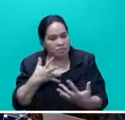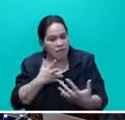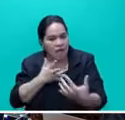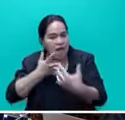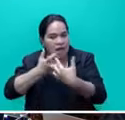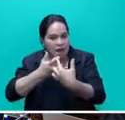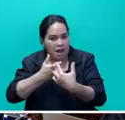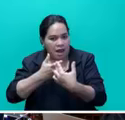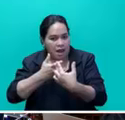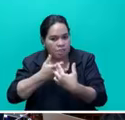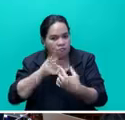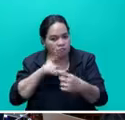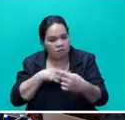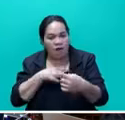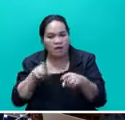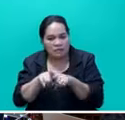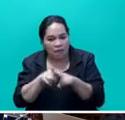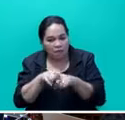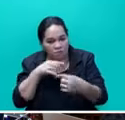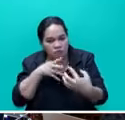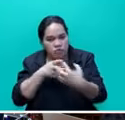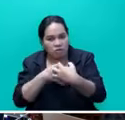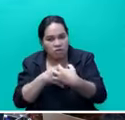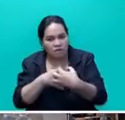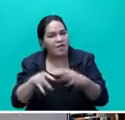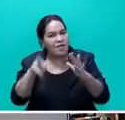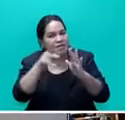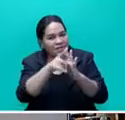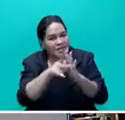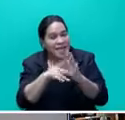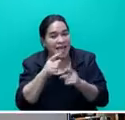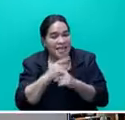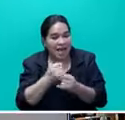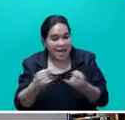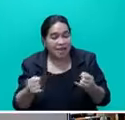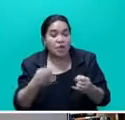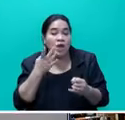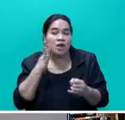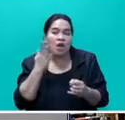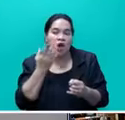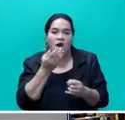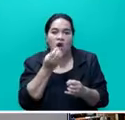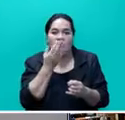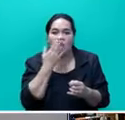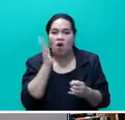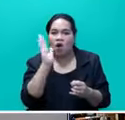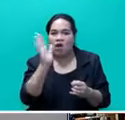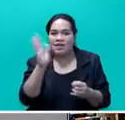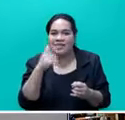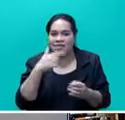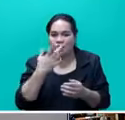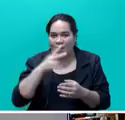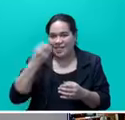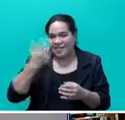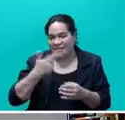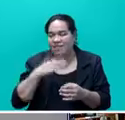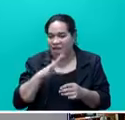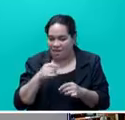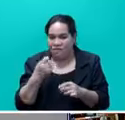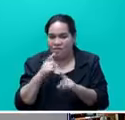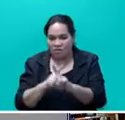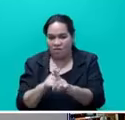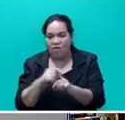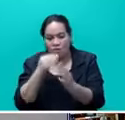job evaluation and civil service remuneration guideline of August 2017, and the Fijian civil service salary